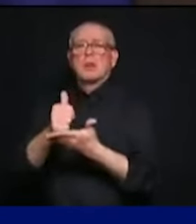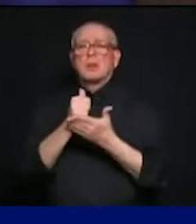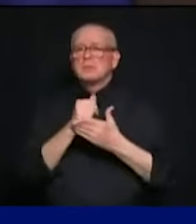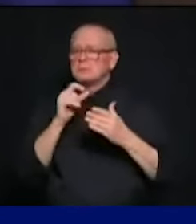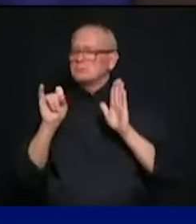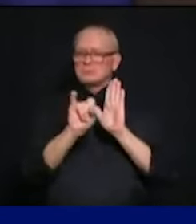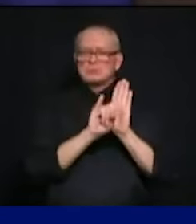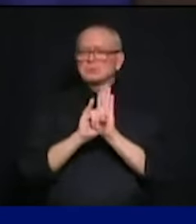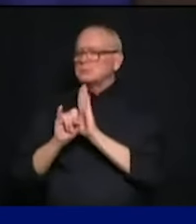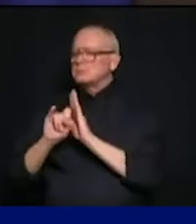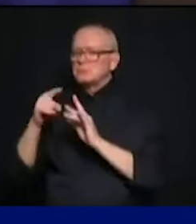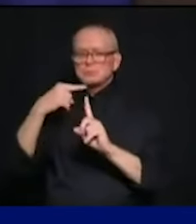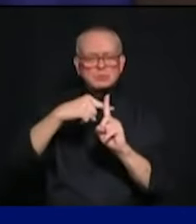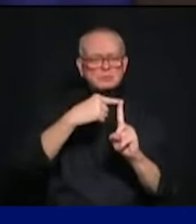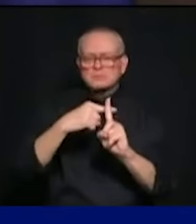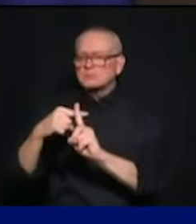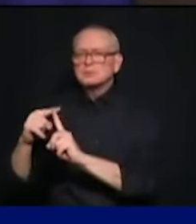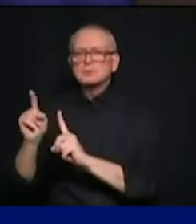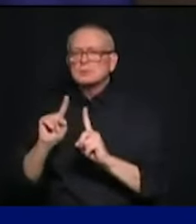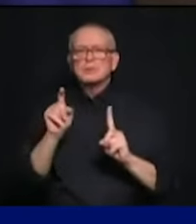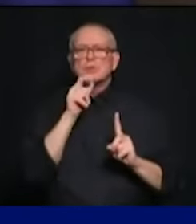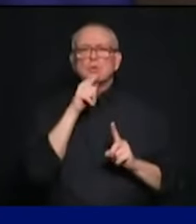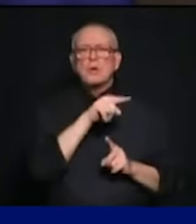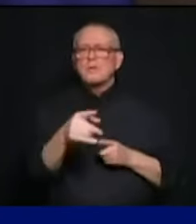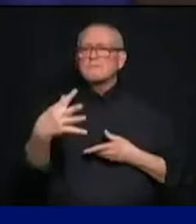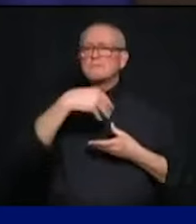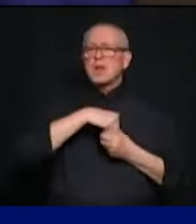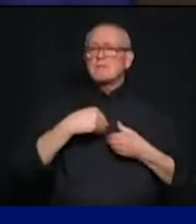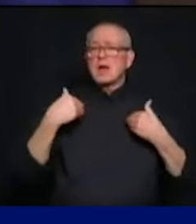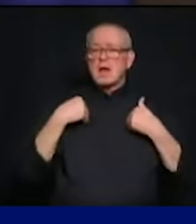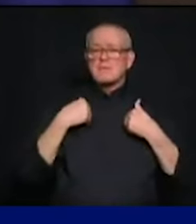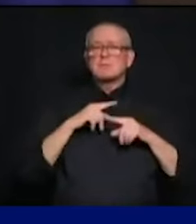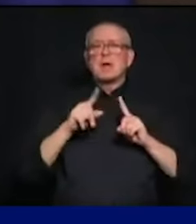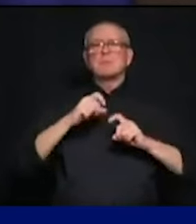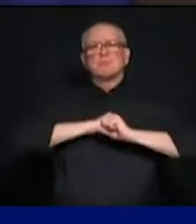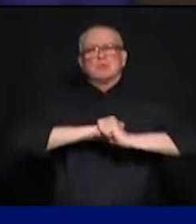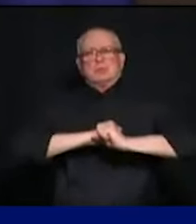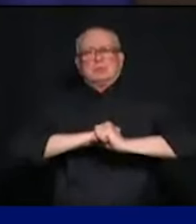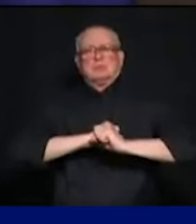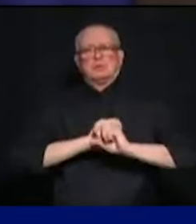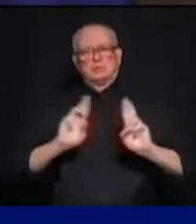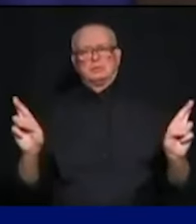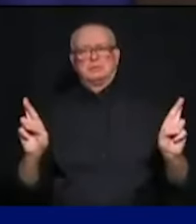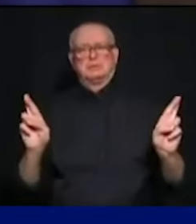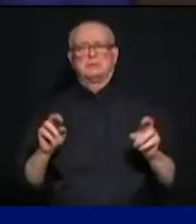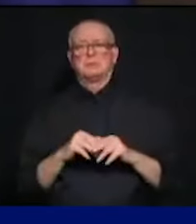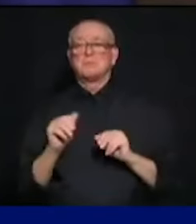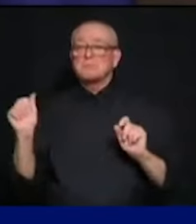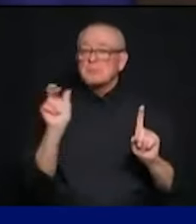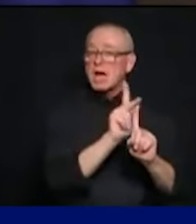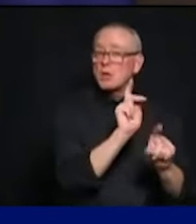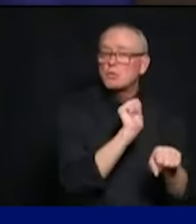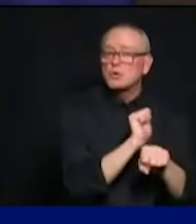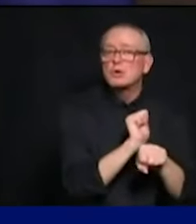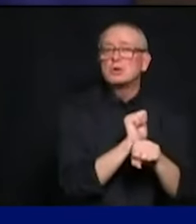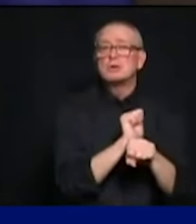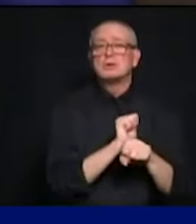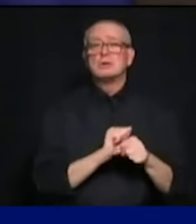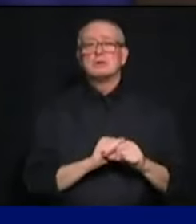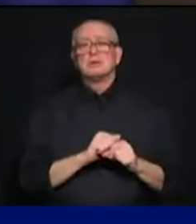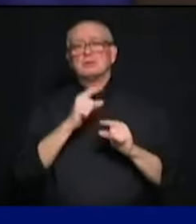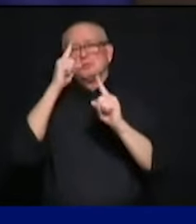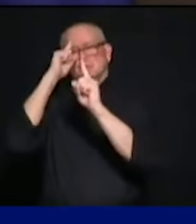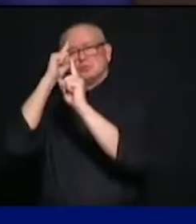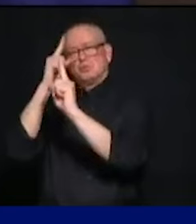more quickly so we can get those folks back to work. Our plan is for Alberta to turn around as many as 20,000 tests a day